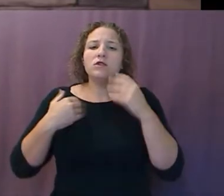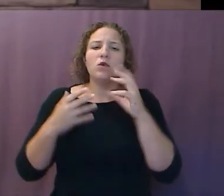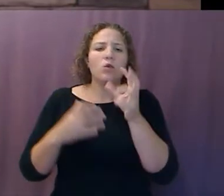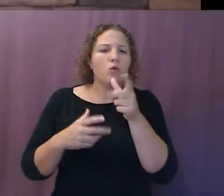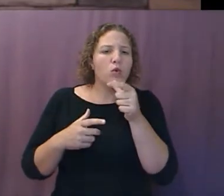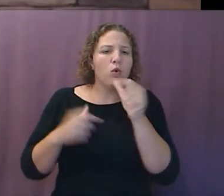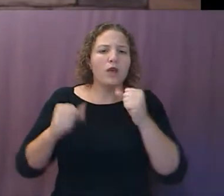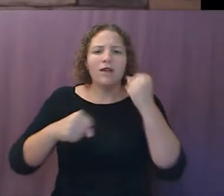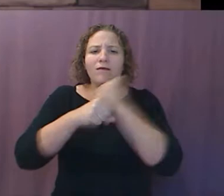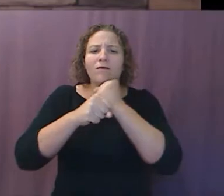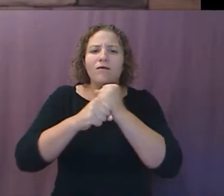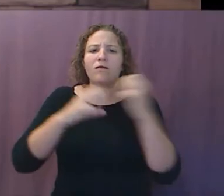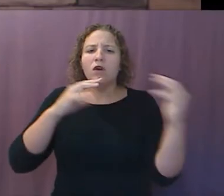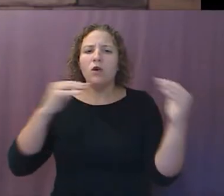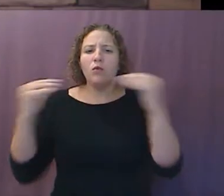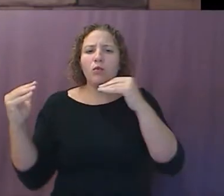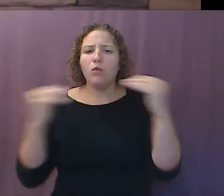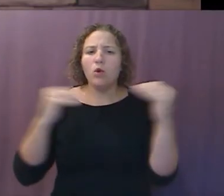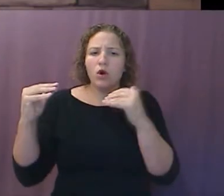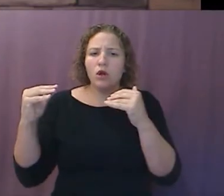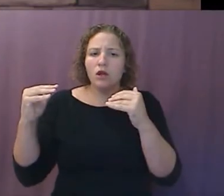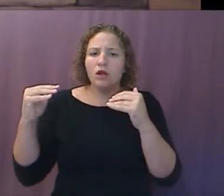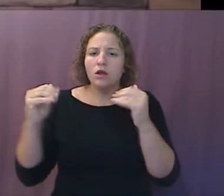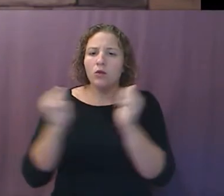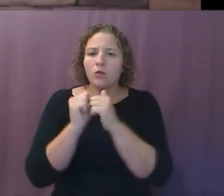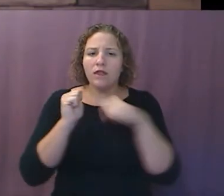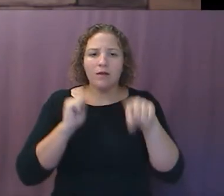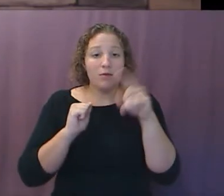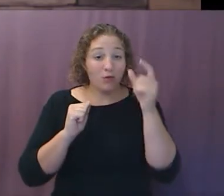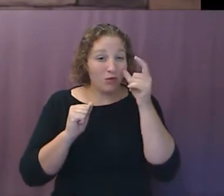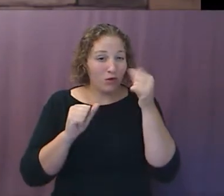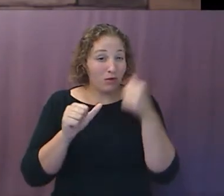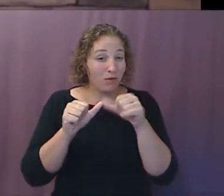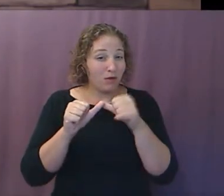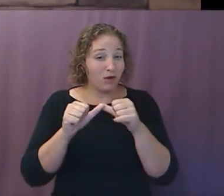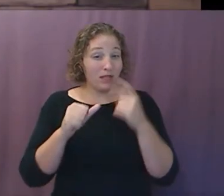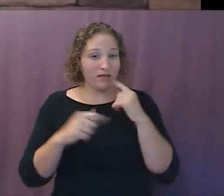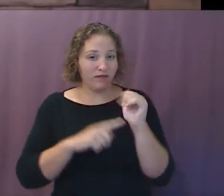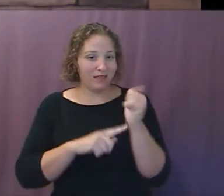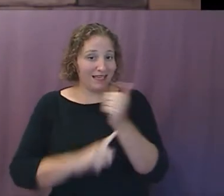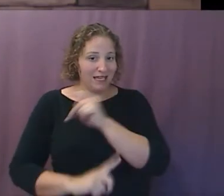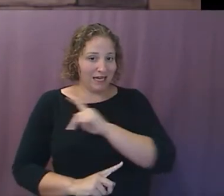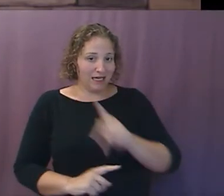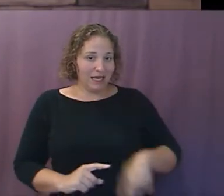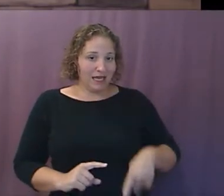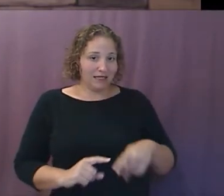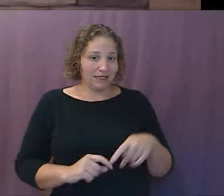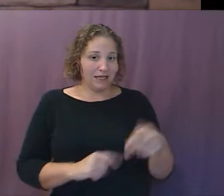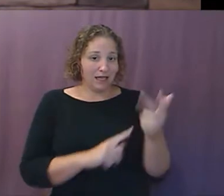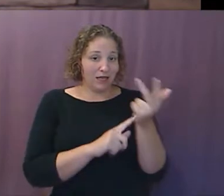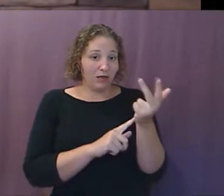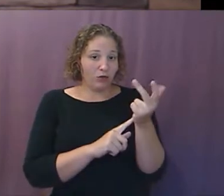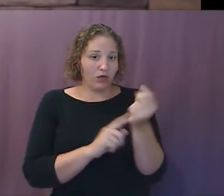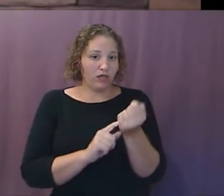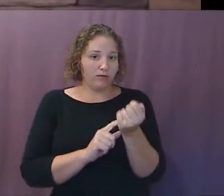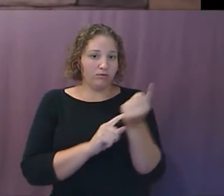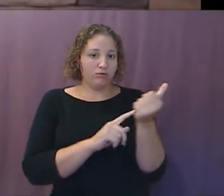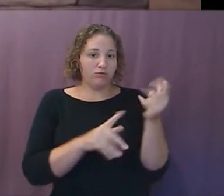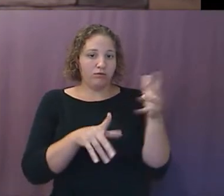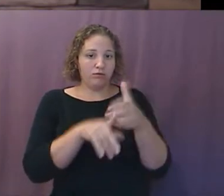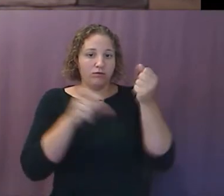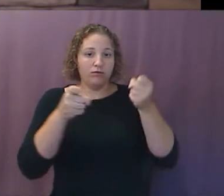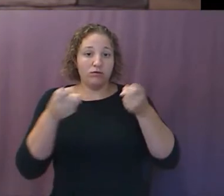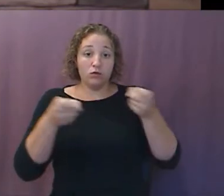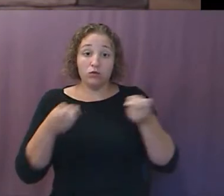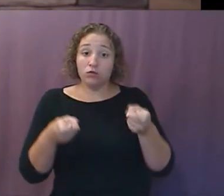Remember, he deposes three of those kings and establishes his own power. He takes down these two prophets of the Lord from chapter 11